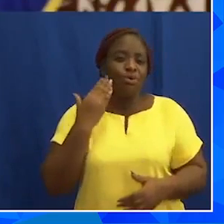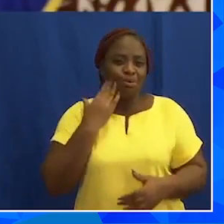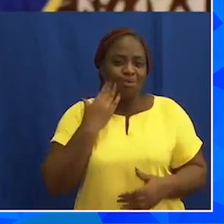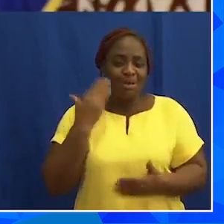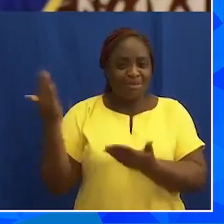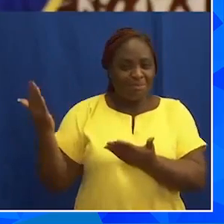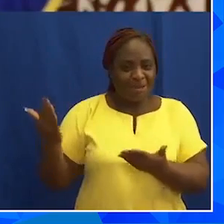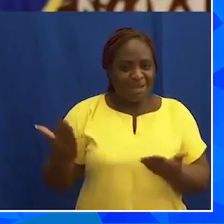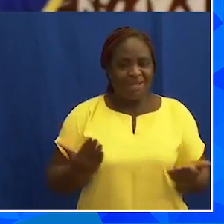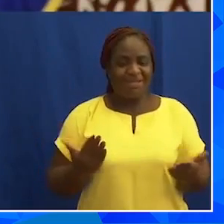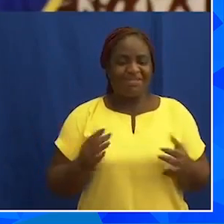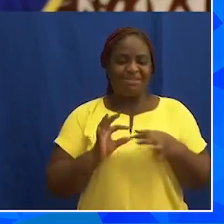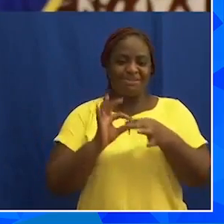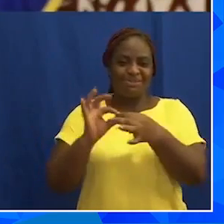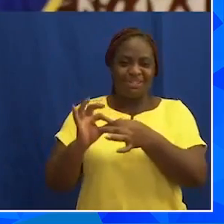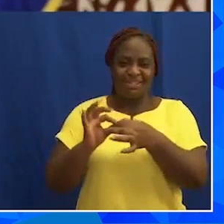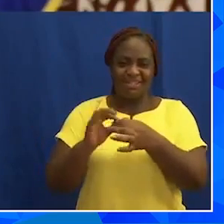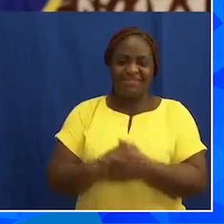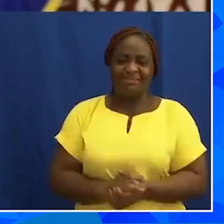brings us all together.